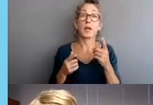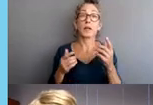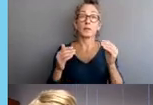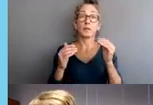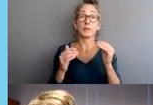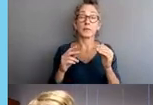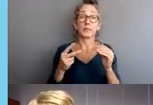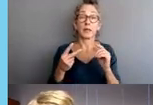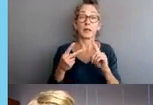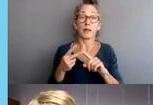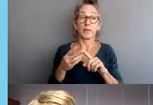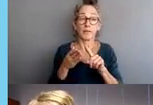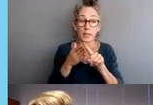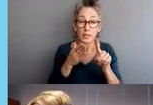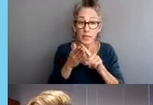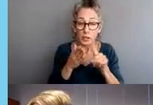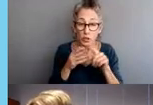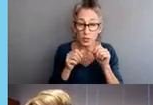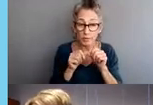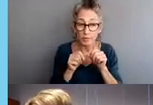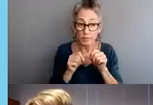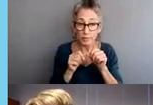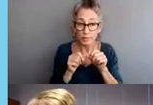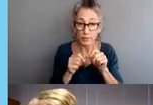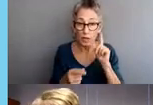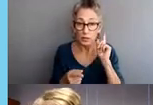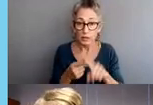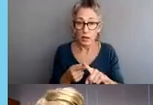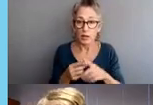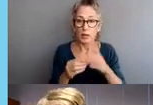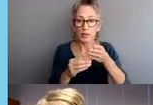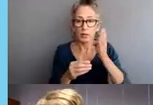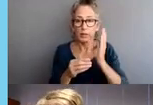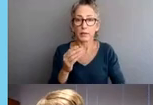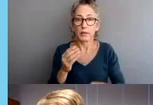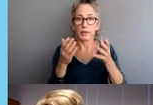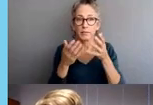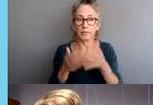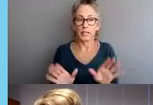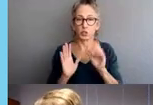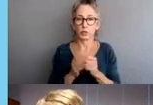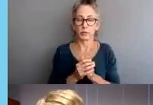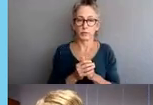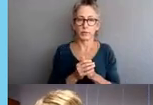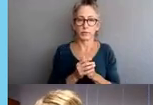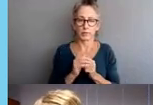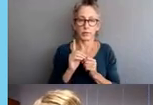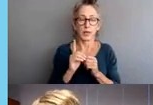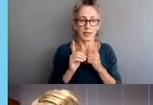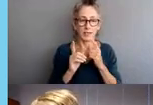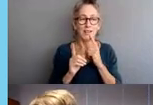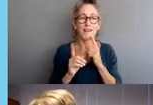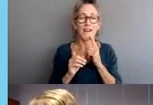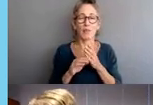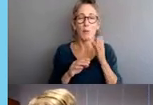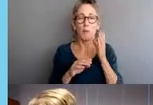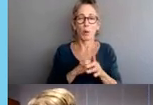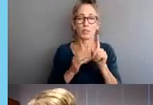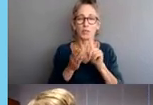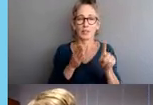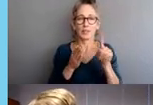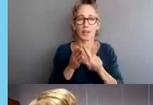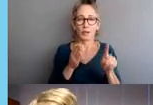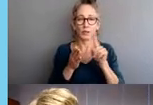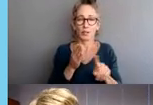Lastly, when an active investigation is complete, a post-investigation phase